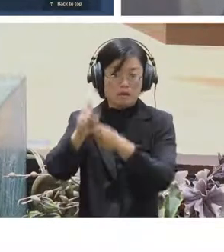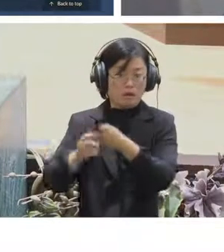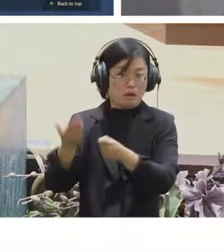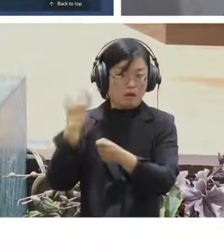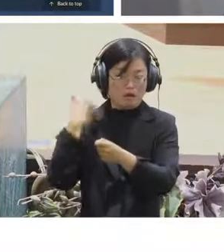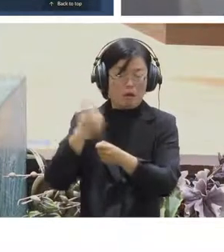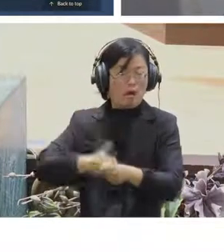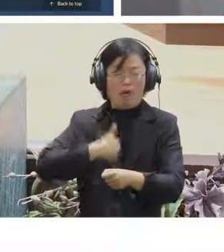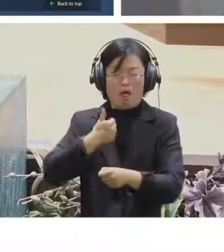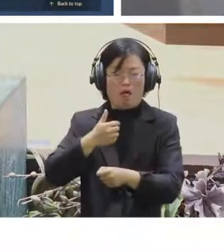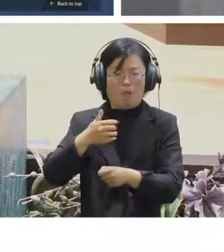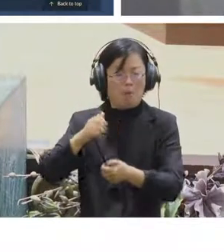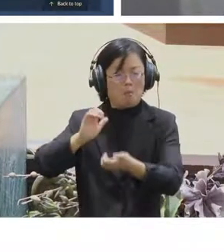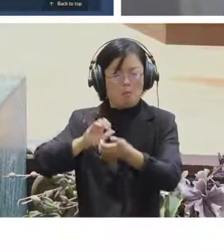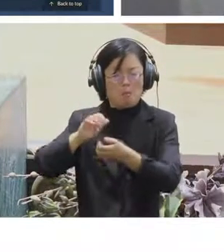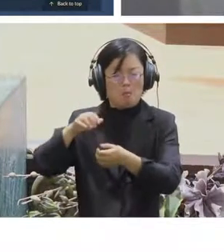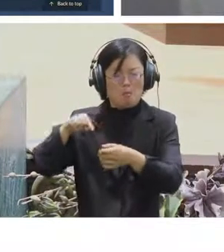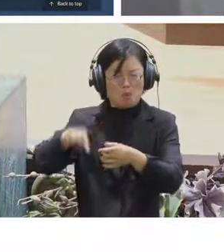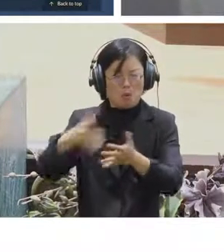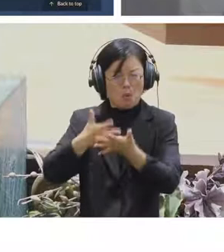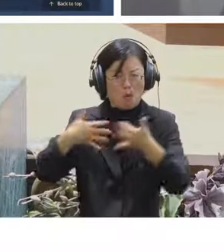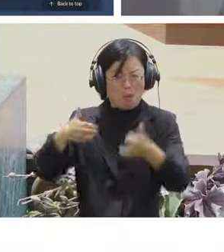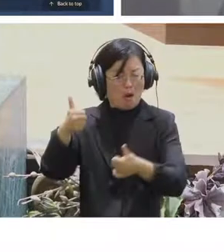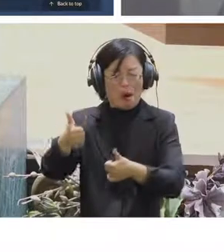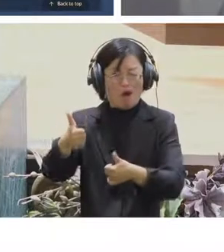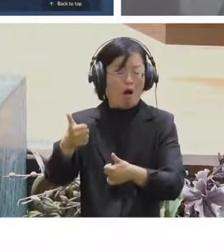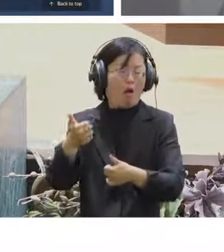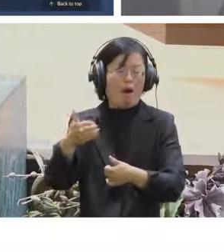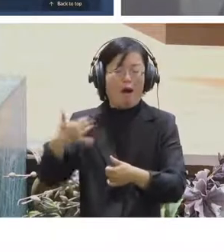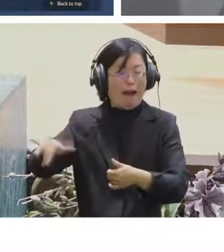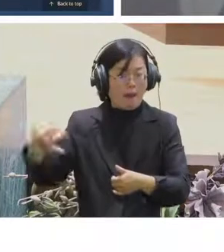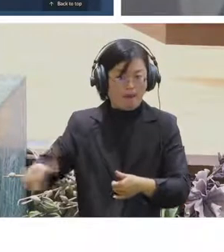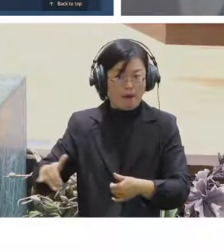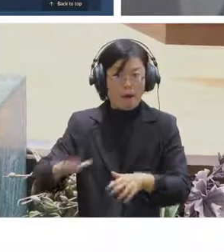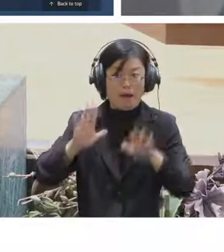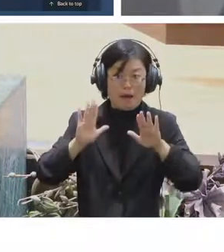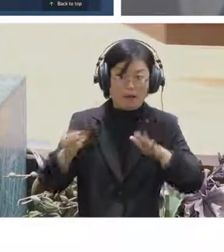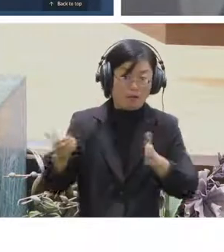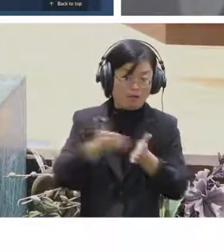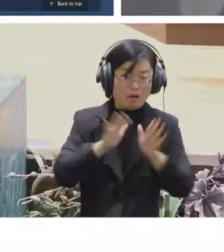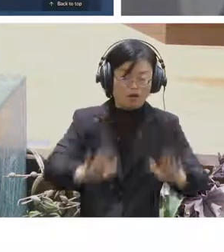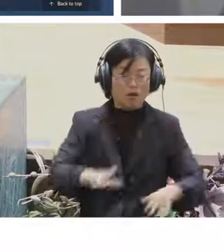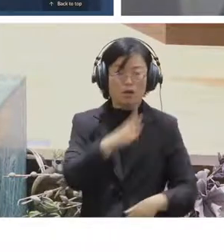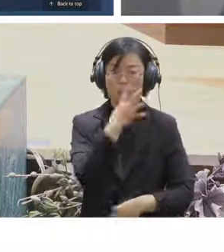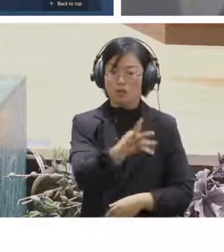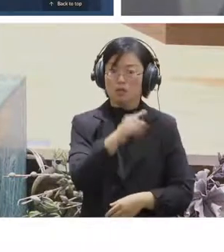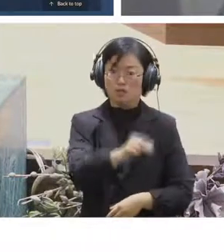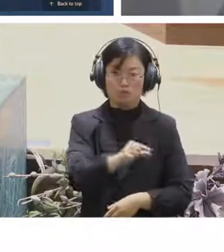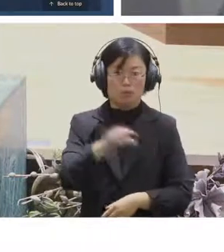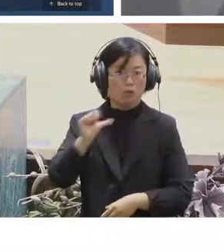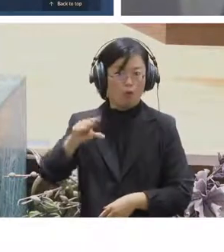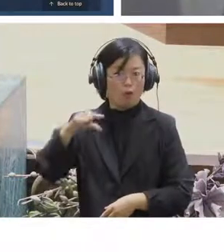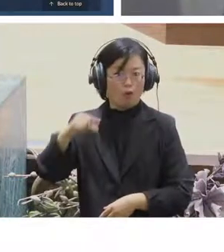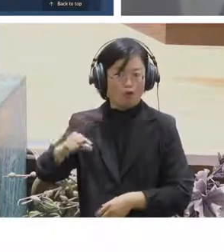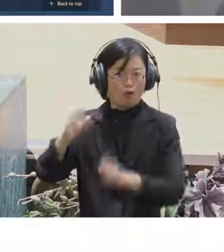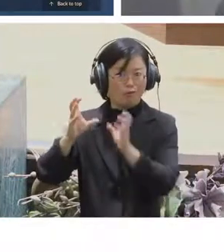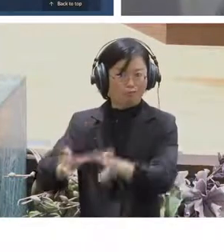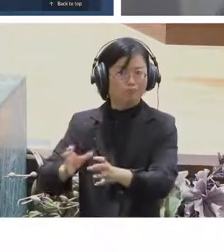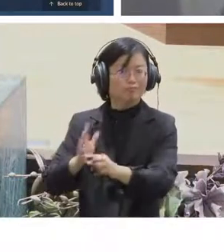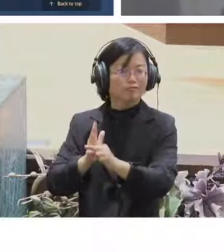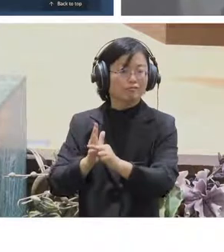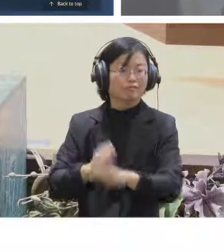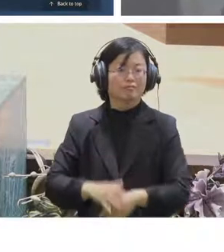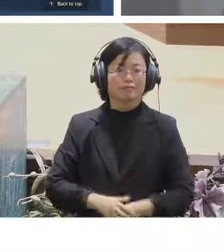and also the 4.5G on spawn away and so the internet